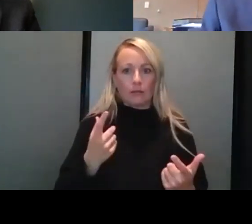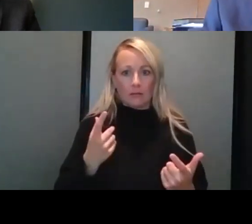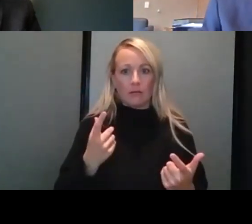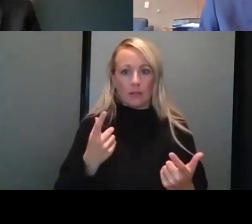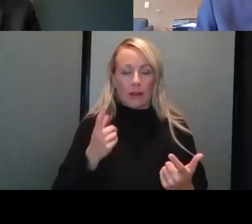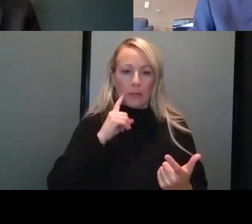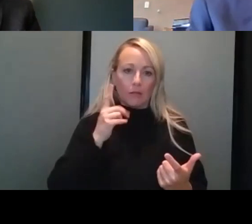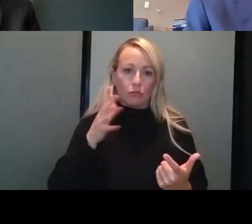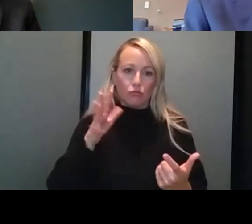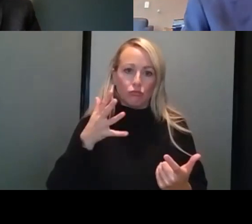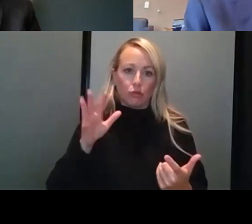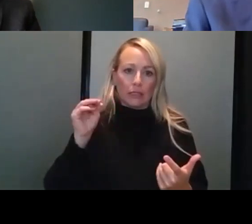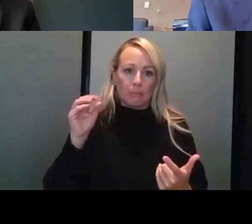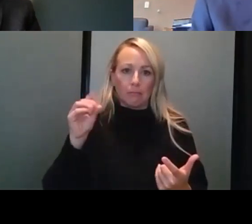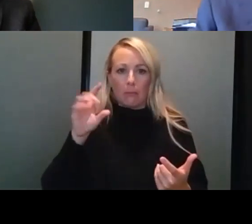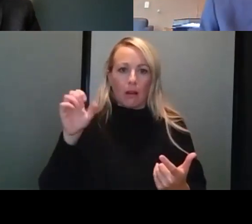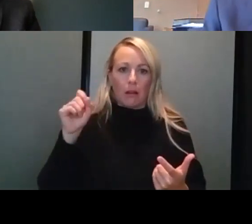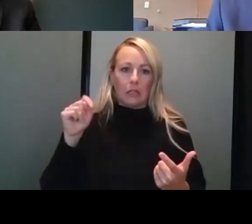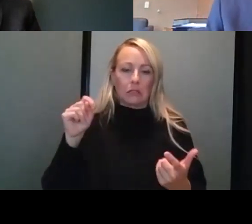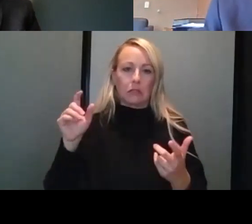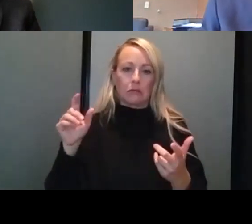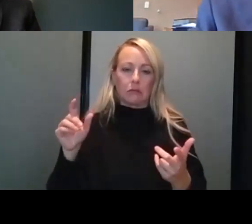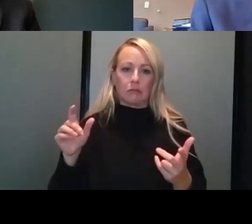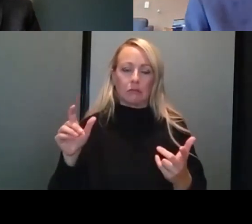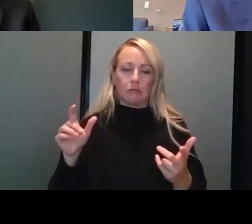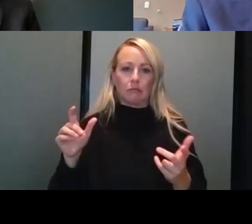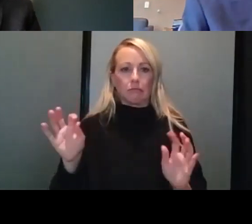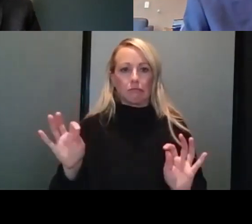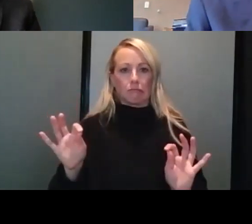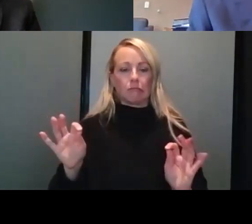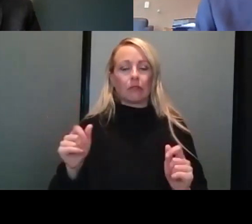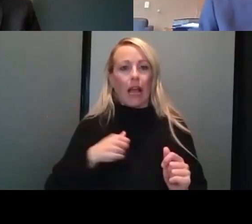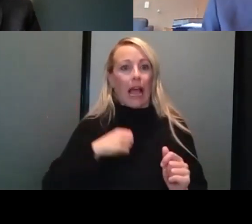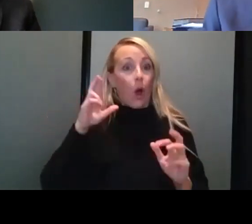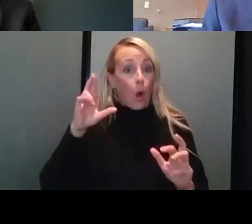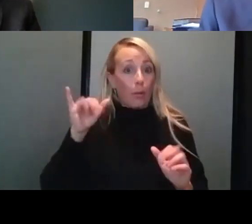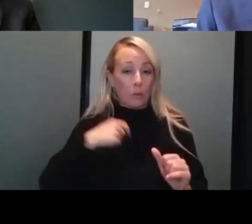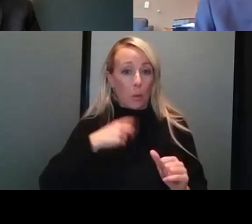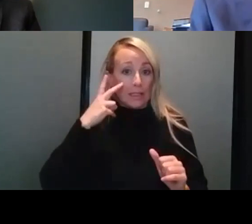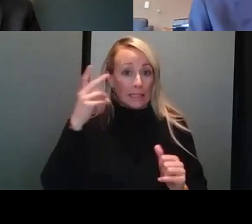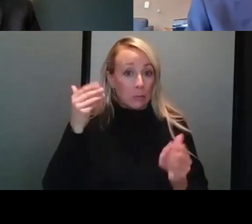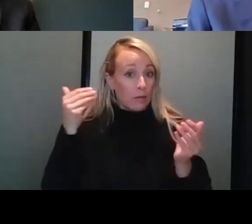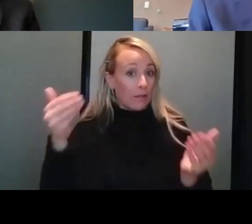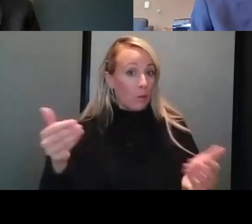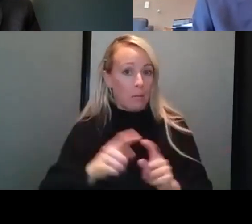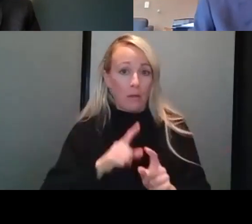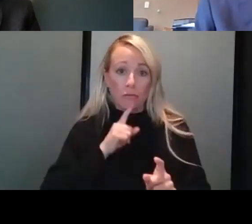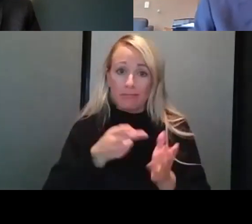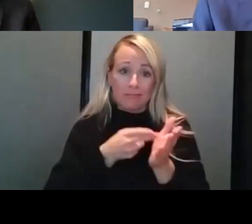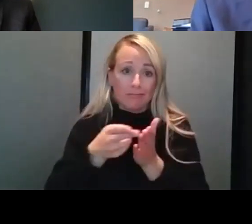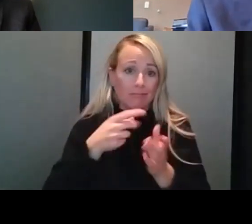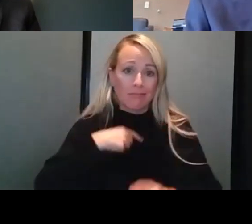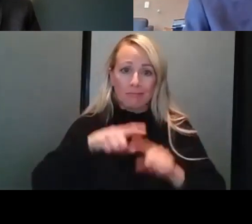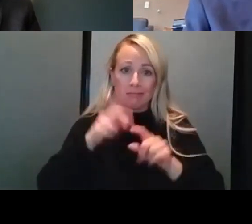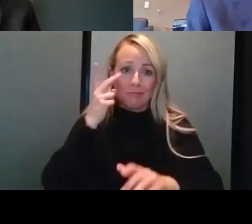pretty modest. Uh, I hope that that's what we see, uh, moving forward, but I, I really can't predict